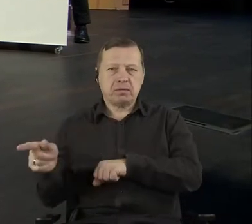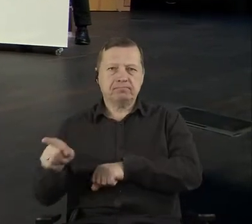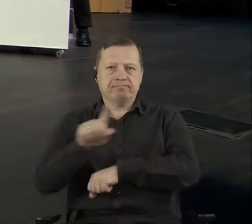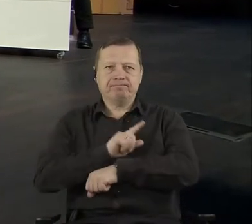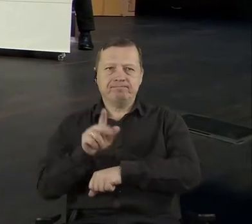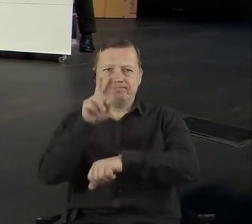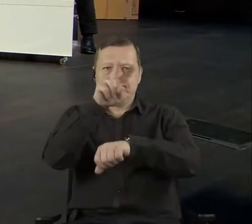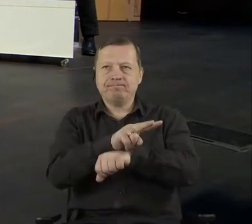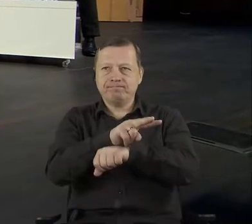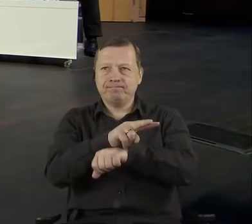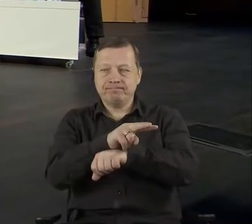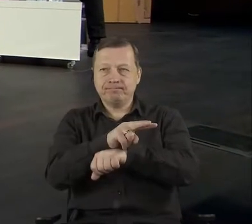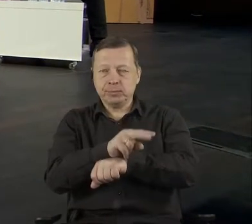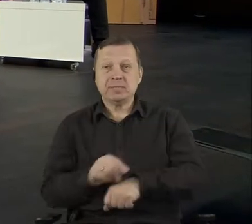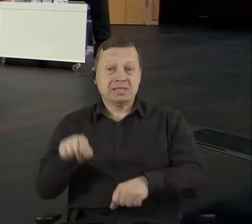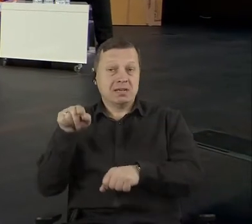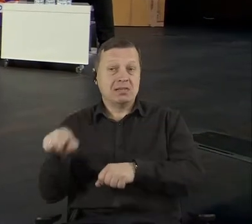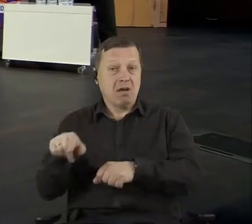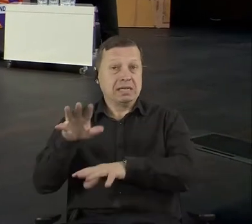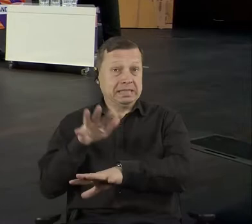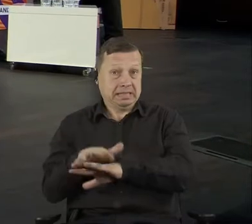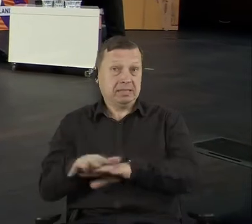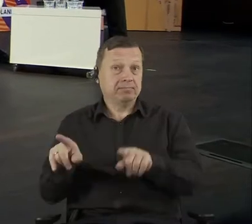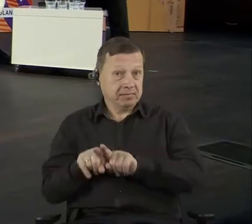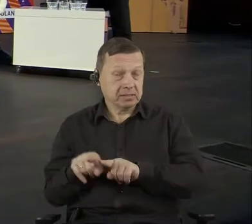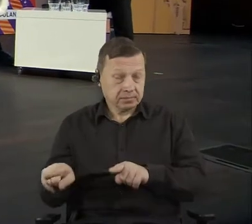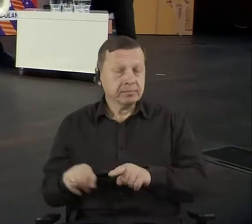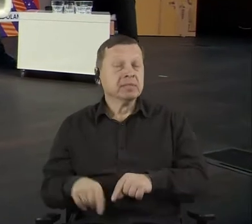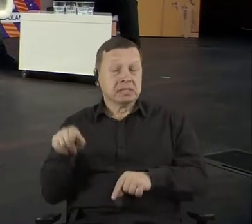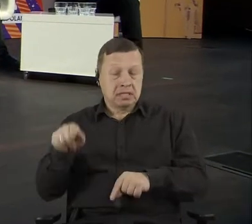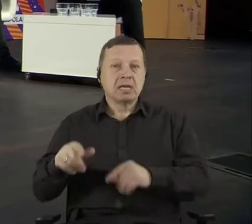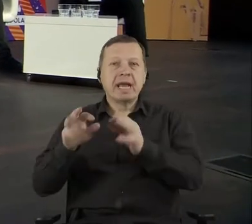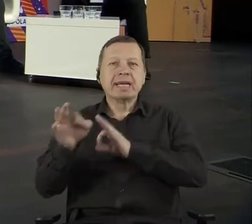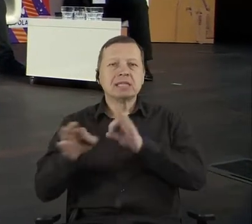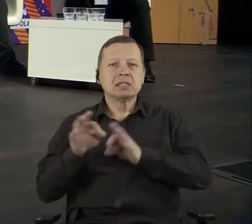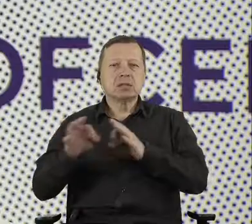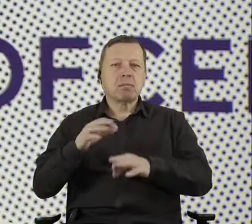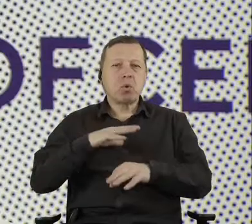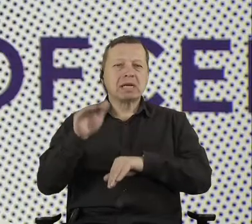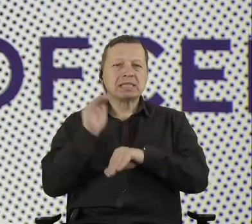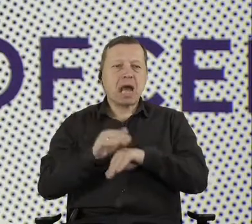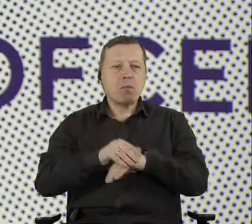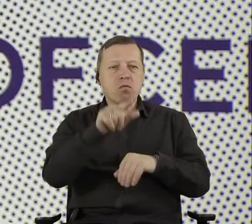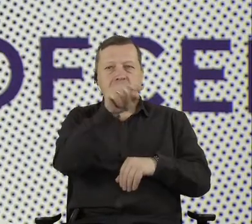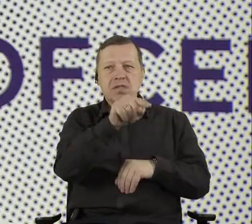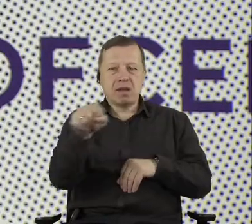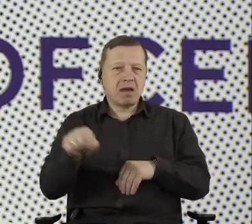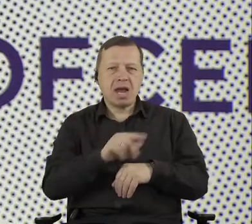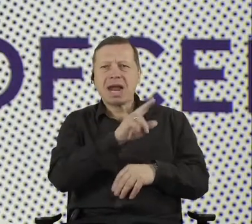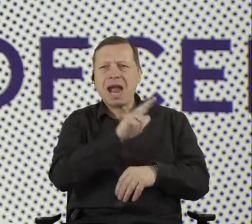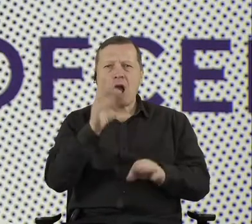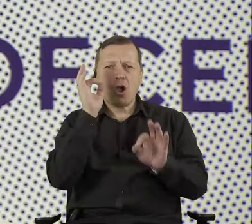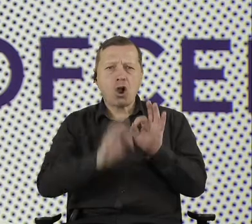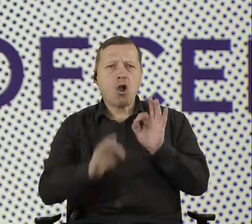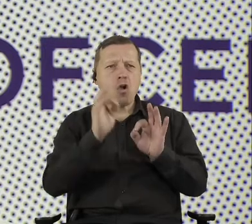tell anyone the history of the procurement of specific entity, meaning that they could benchmark